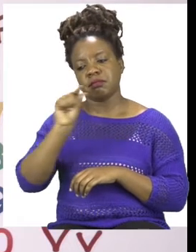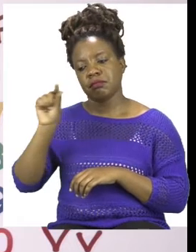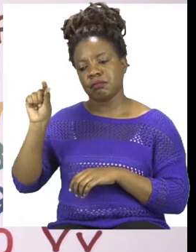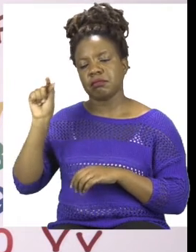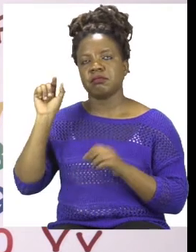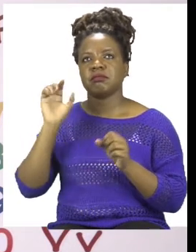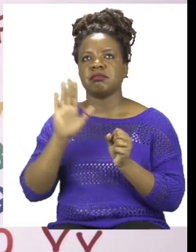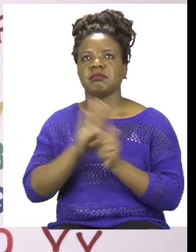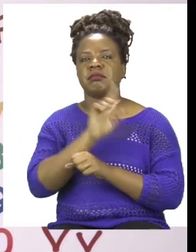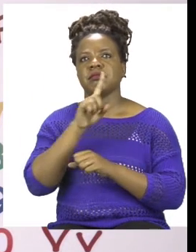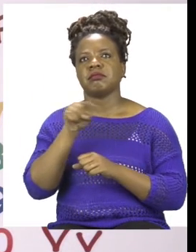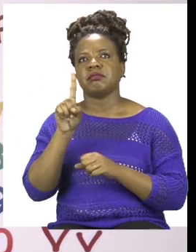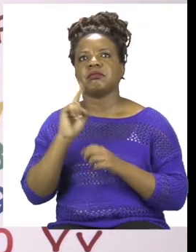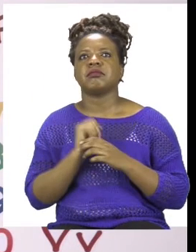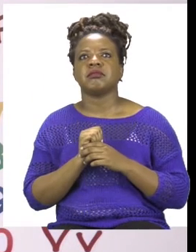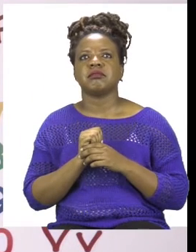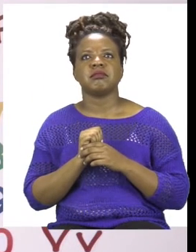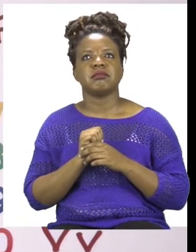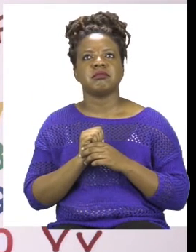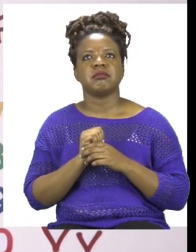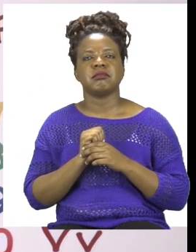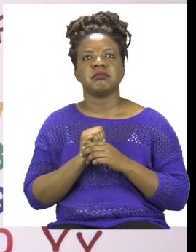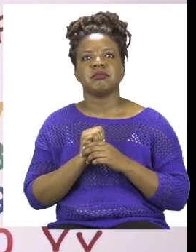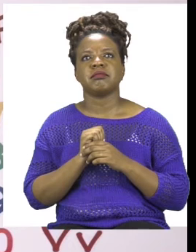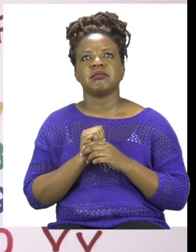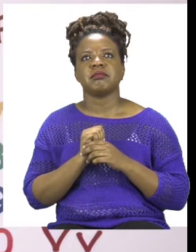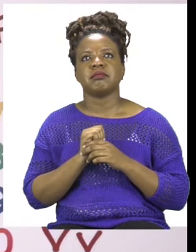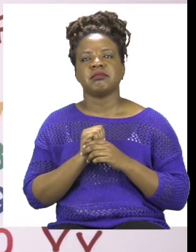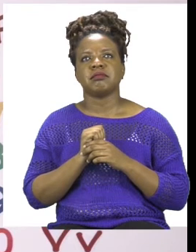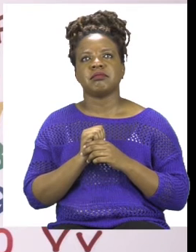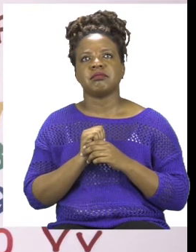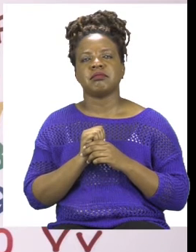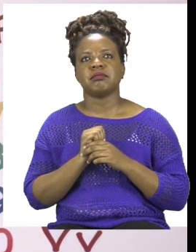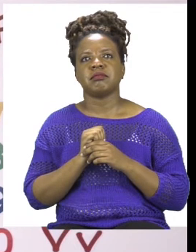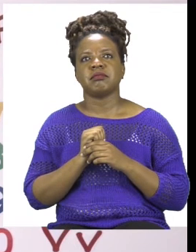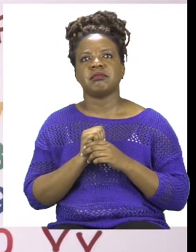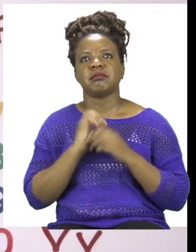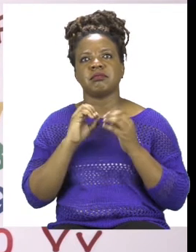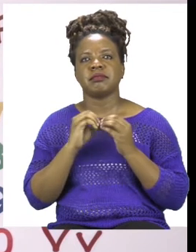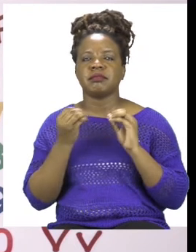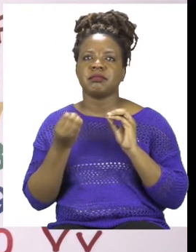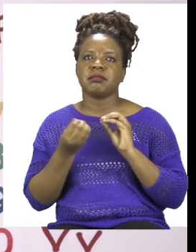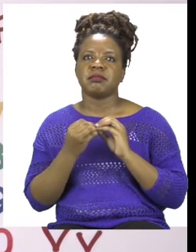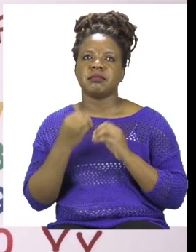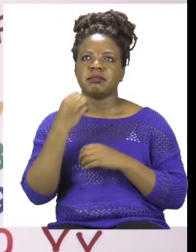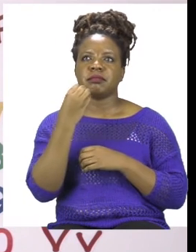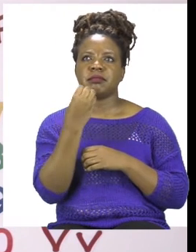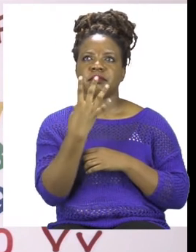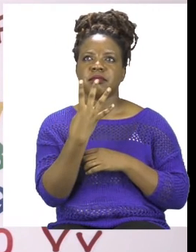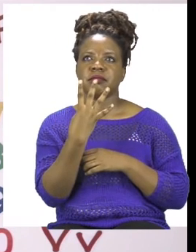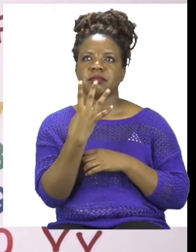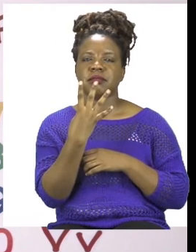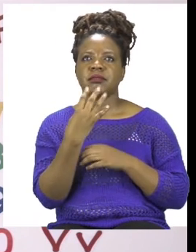it is beautifully laid out with our preposition. The last one that we have is